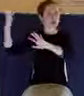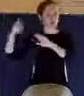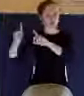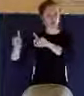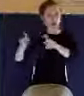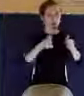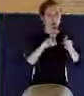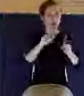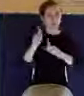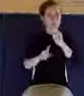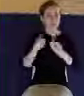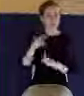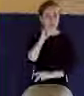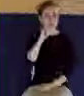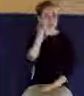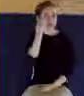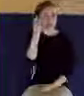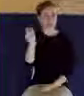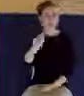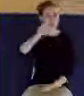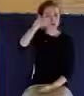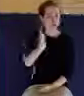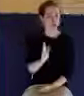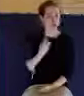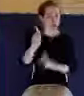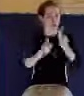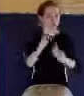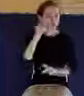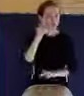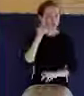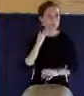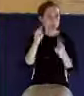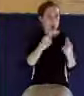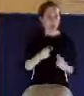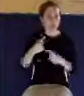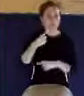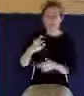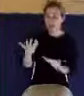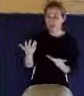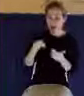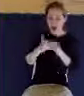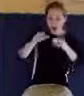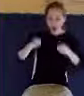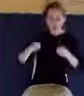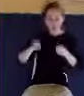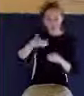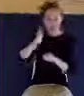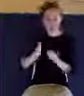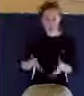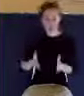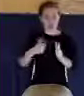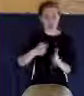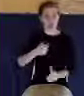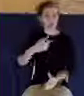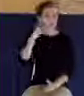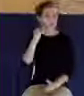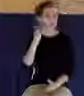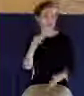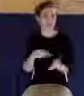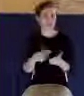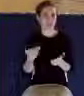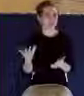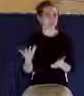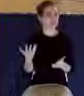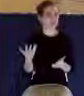like this, How could God love me? How could God let me go through this? I must not be saved for God to